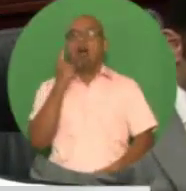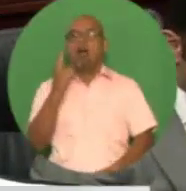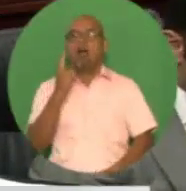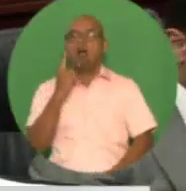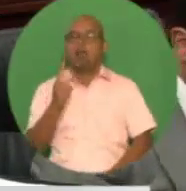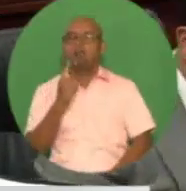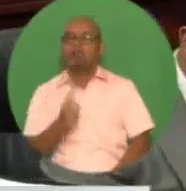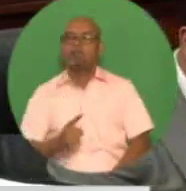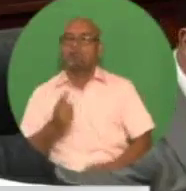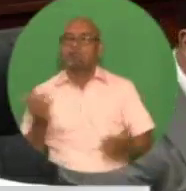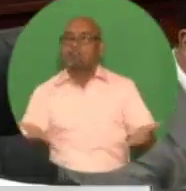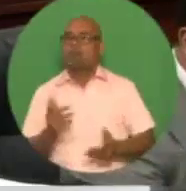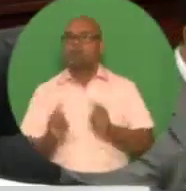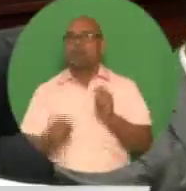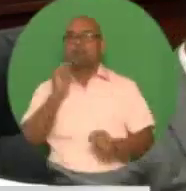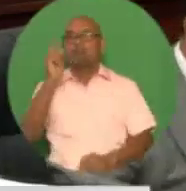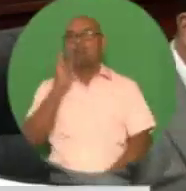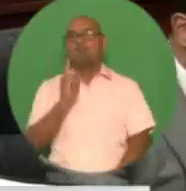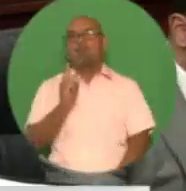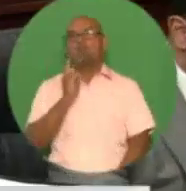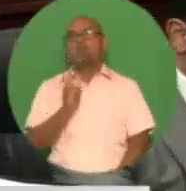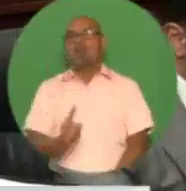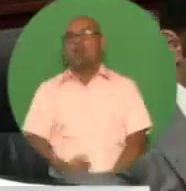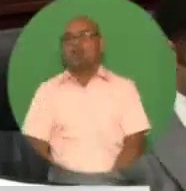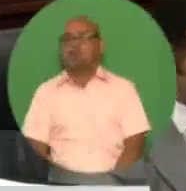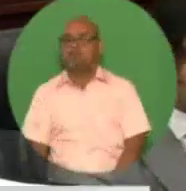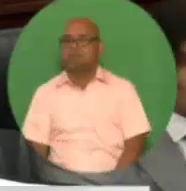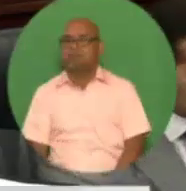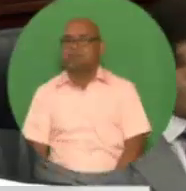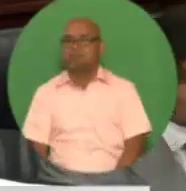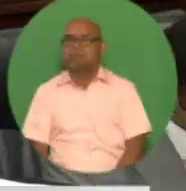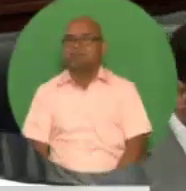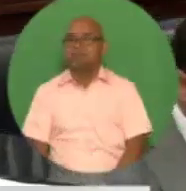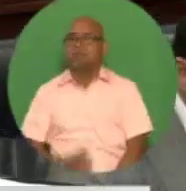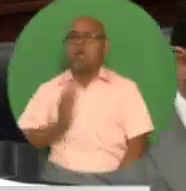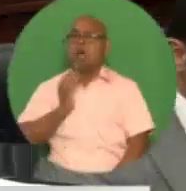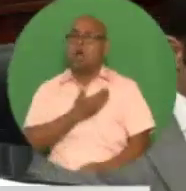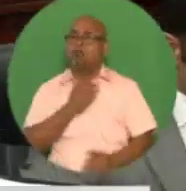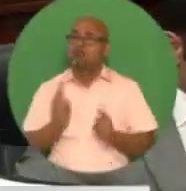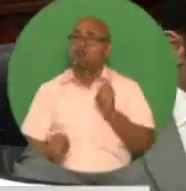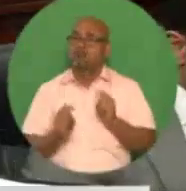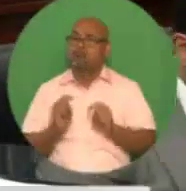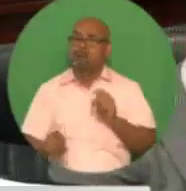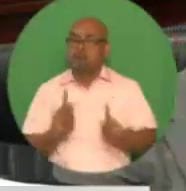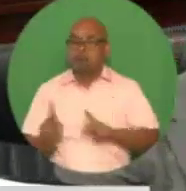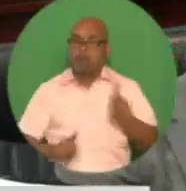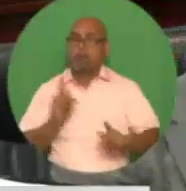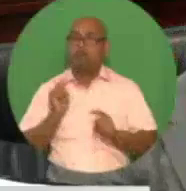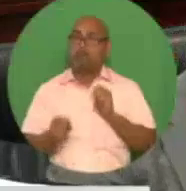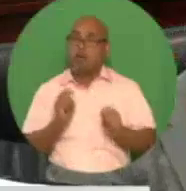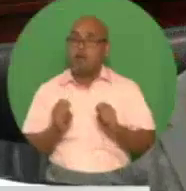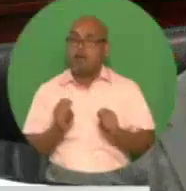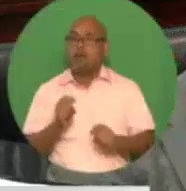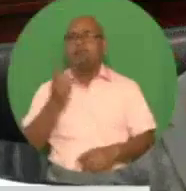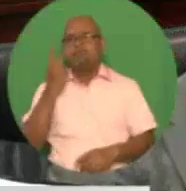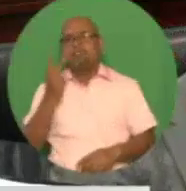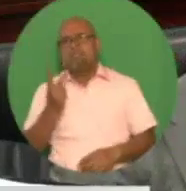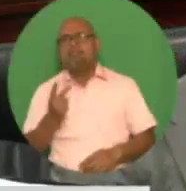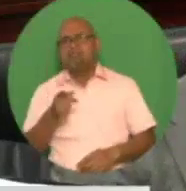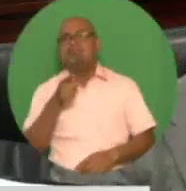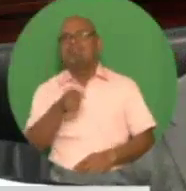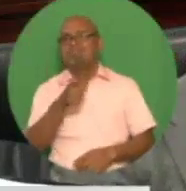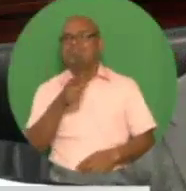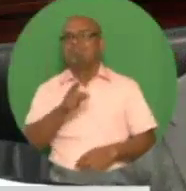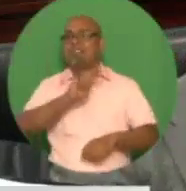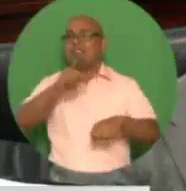compelling as it was resounding. Our citizens understood the attributes of the asset-backed corporate bond issued by